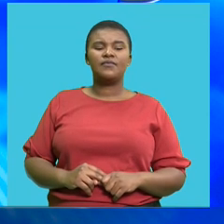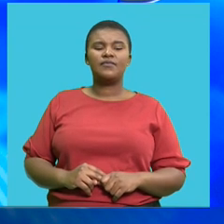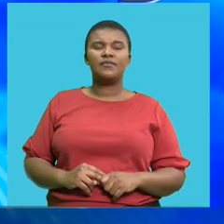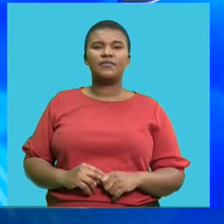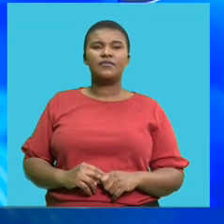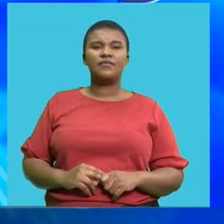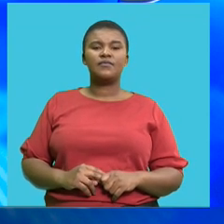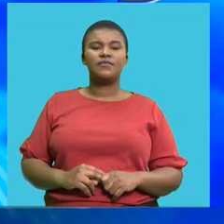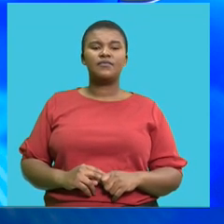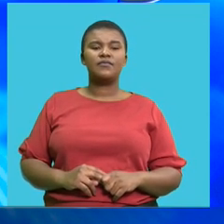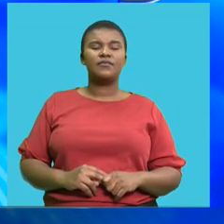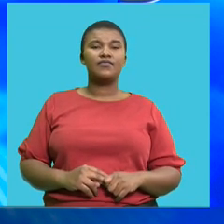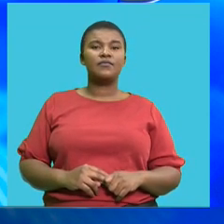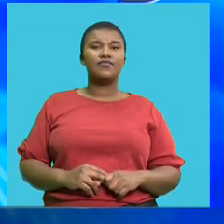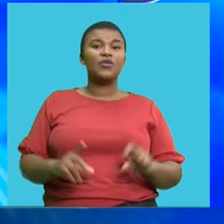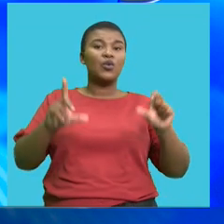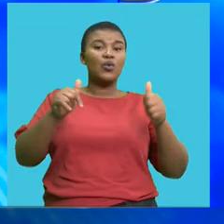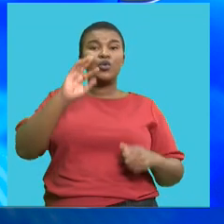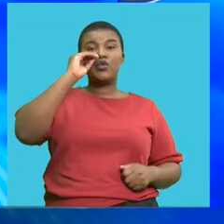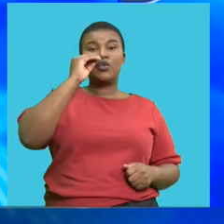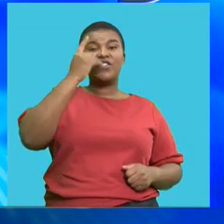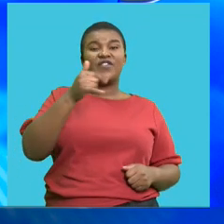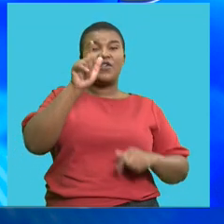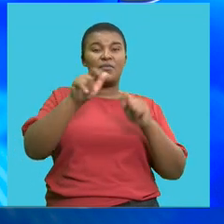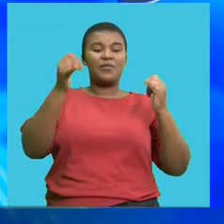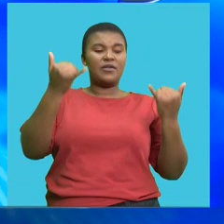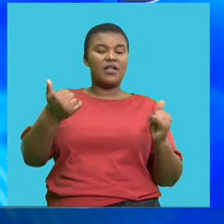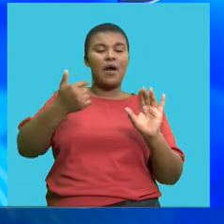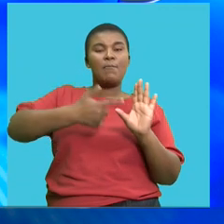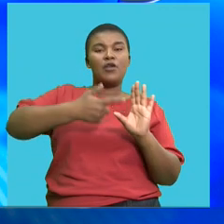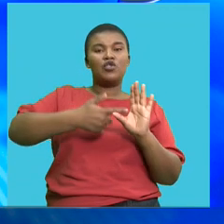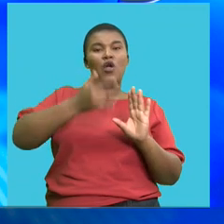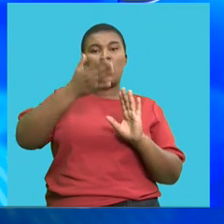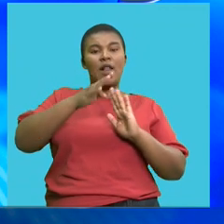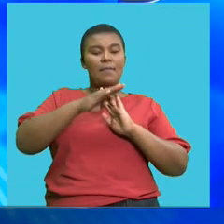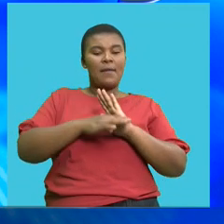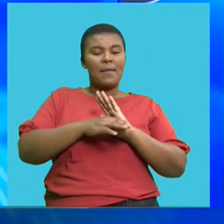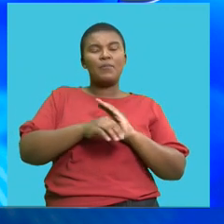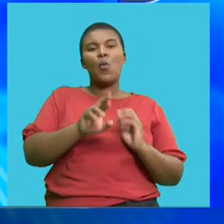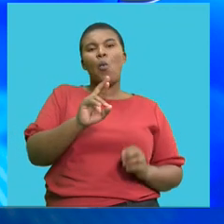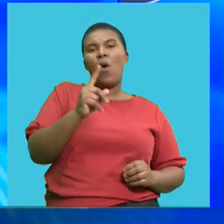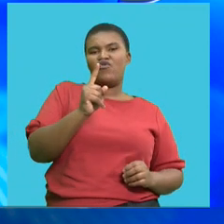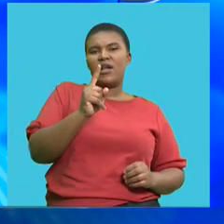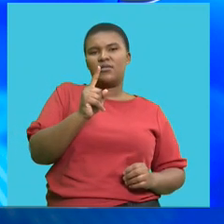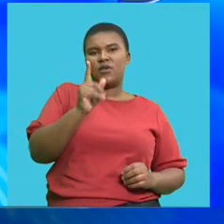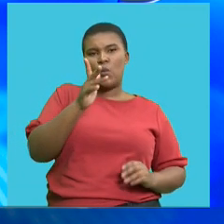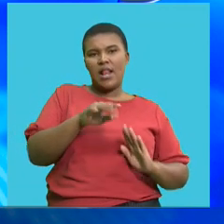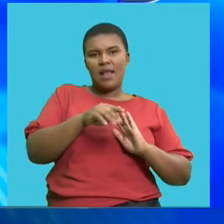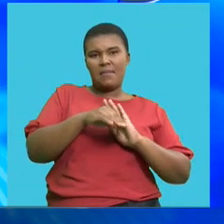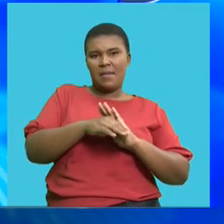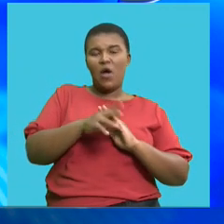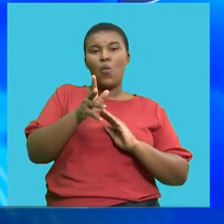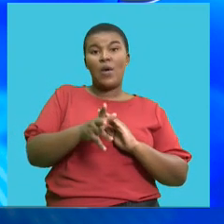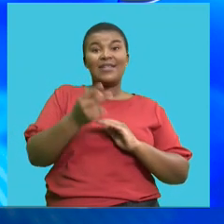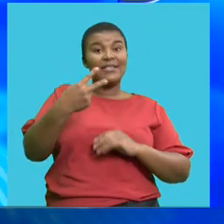meanwhile good news for motors as petrol prices are set to decrease by over one rand per liter for the second month in a row